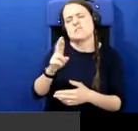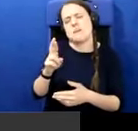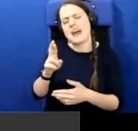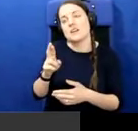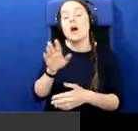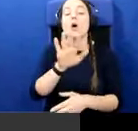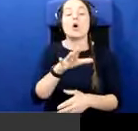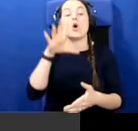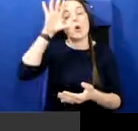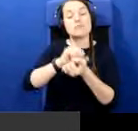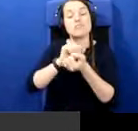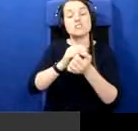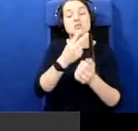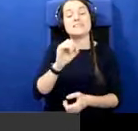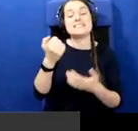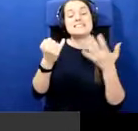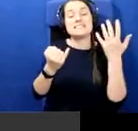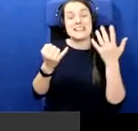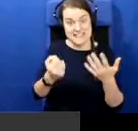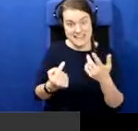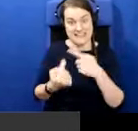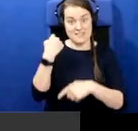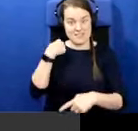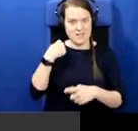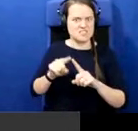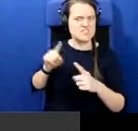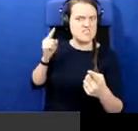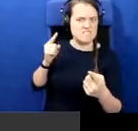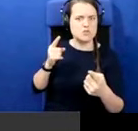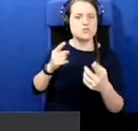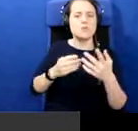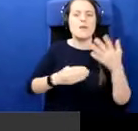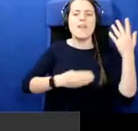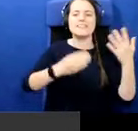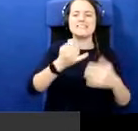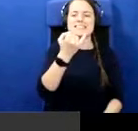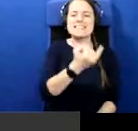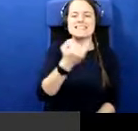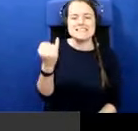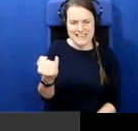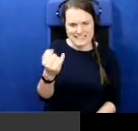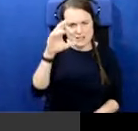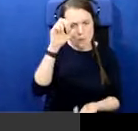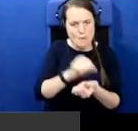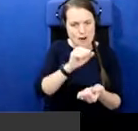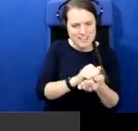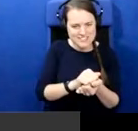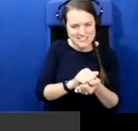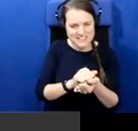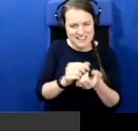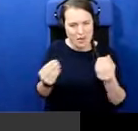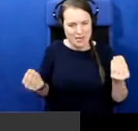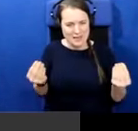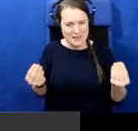2016, for example, are radically different to the commemorations of 1966. And that is, that's a step